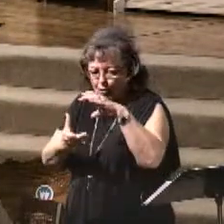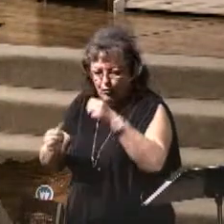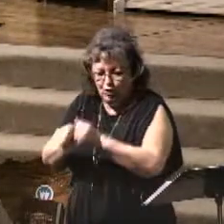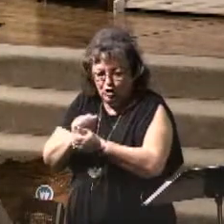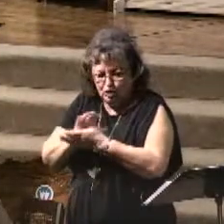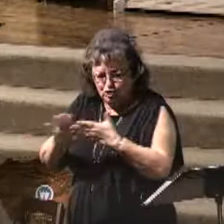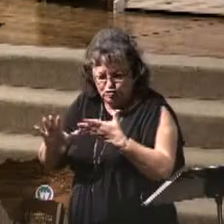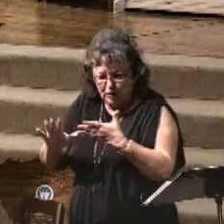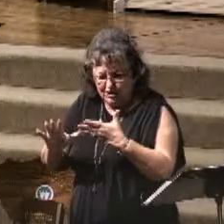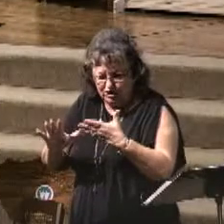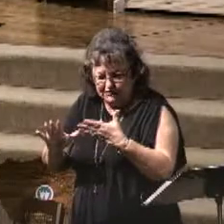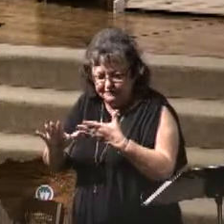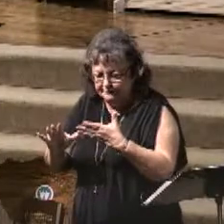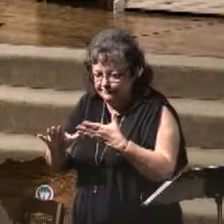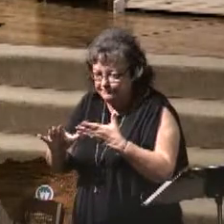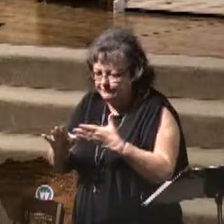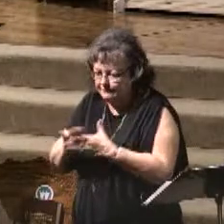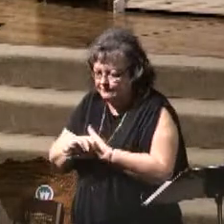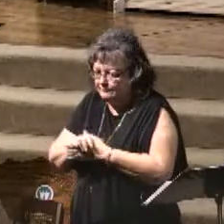destruction. Global destruction.